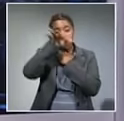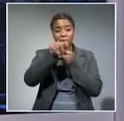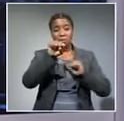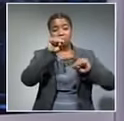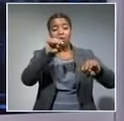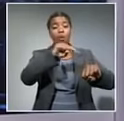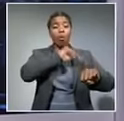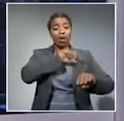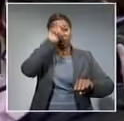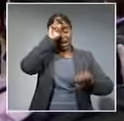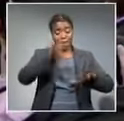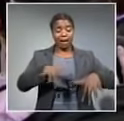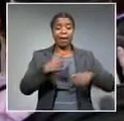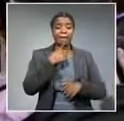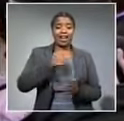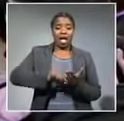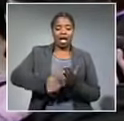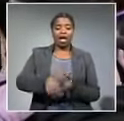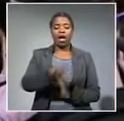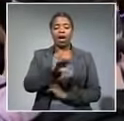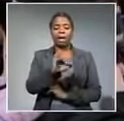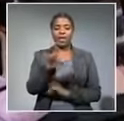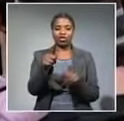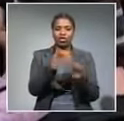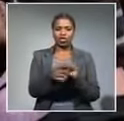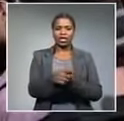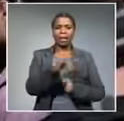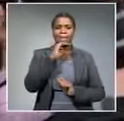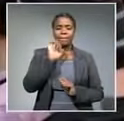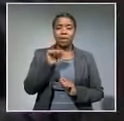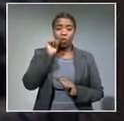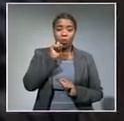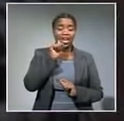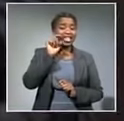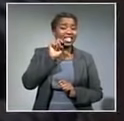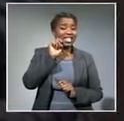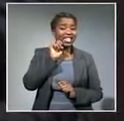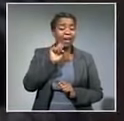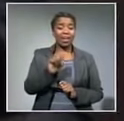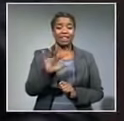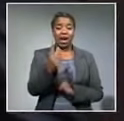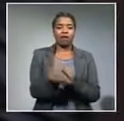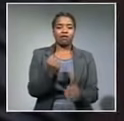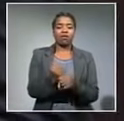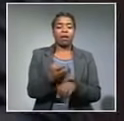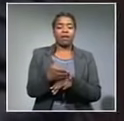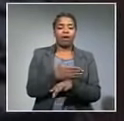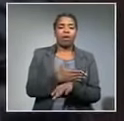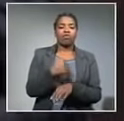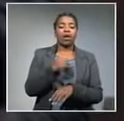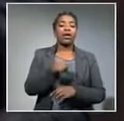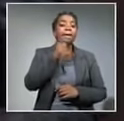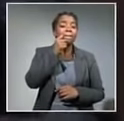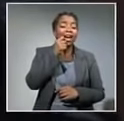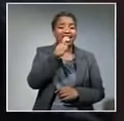russian parliament passing the pension reform bill now this increases the retirement age in the country by five years men will